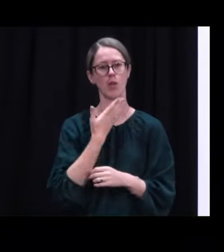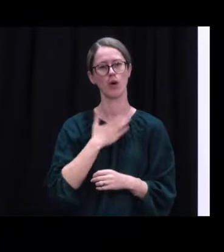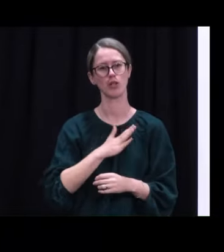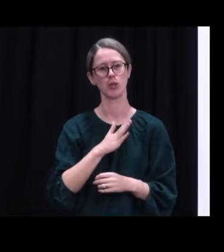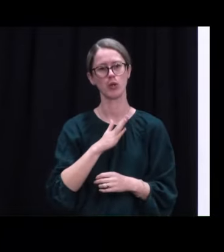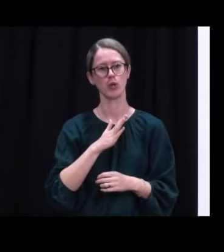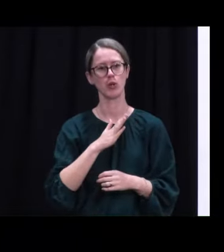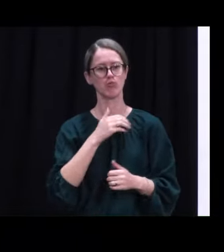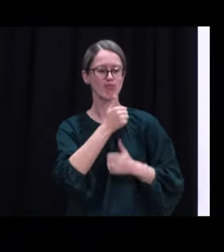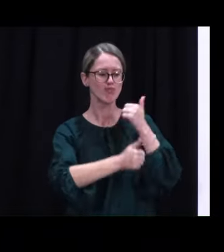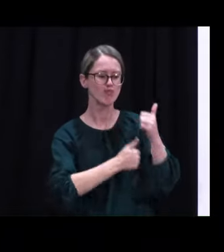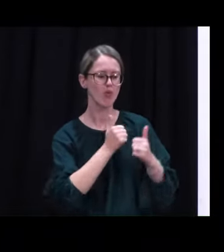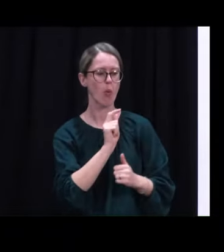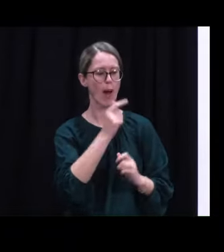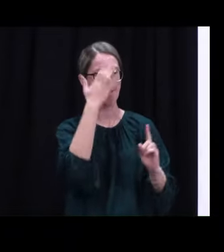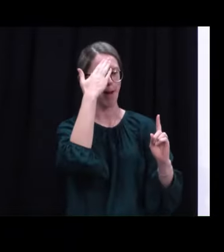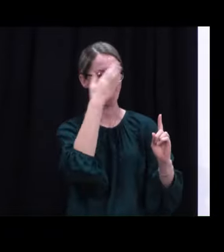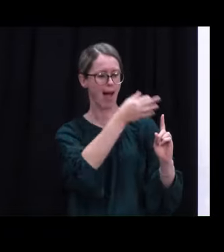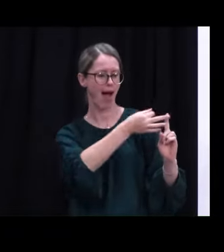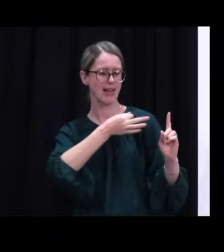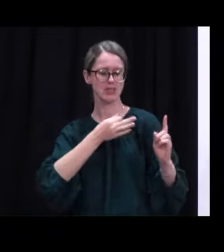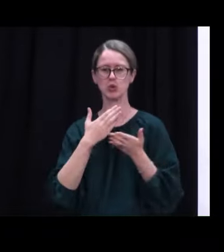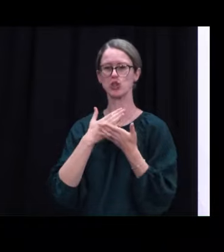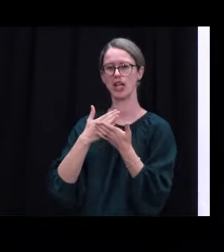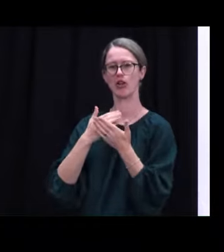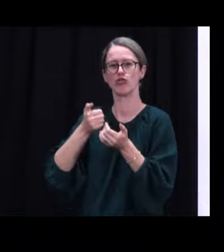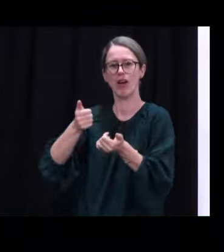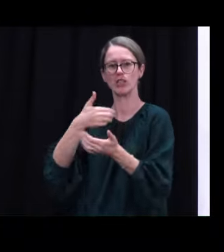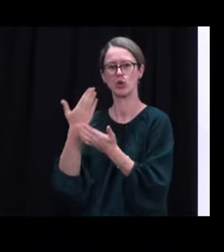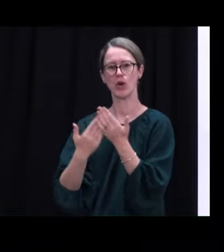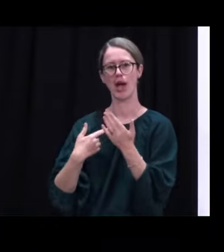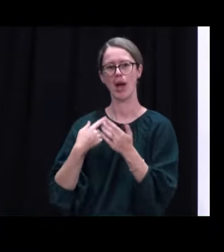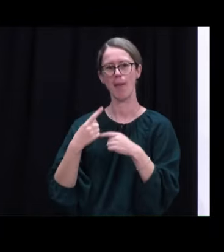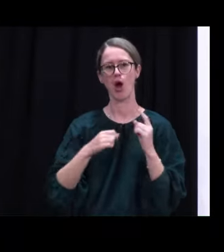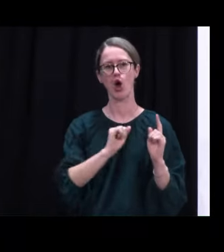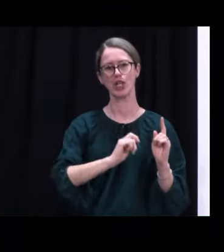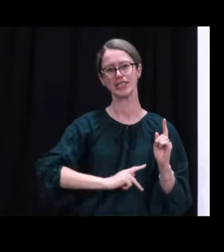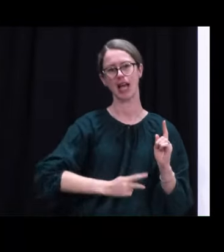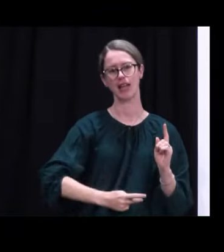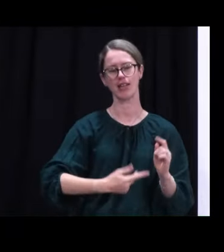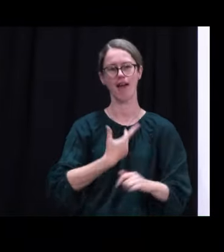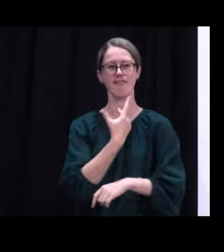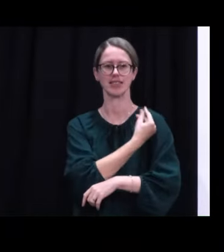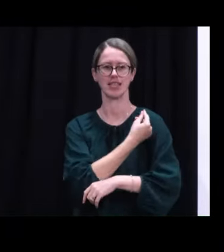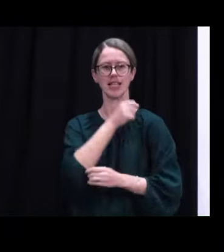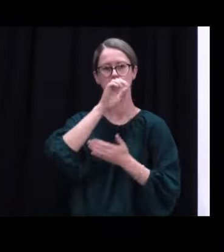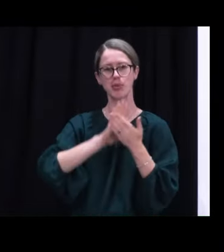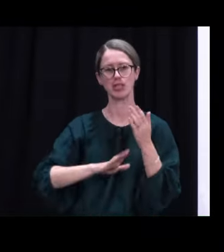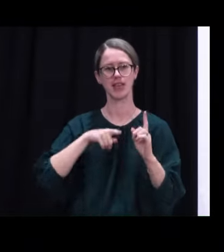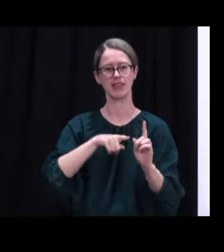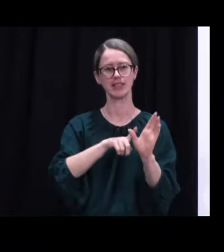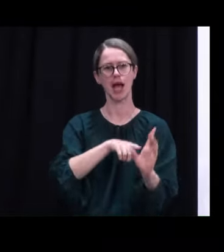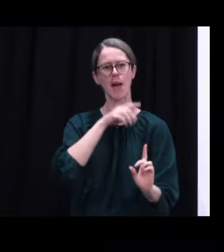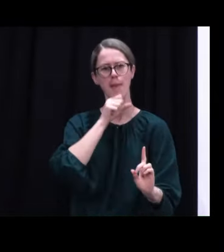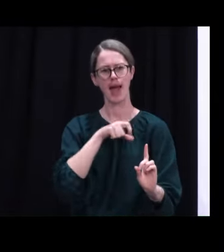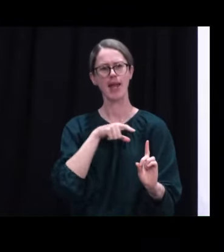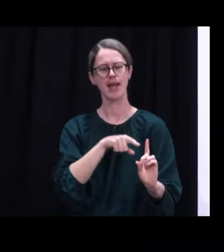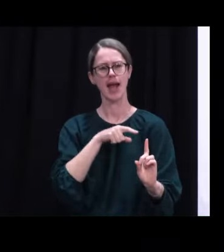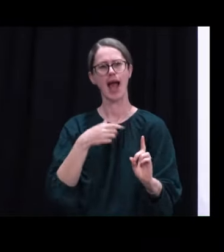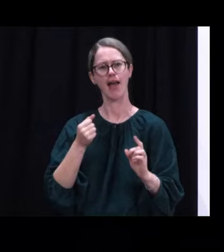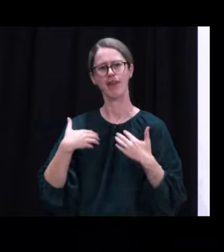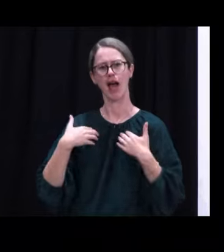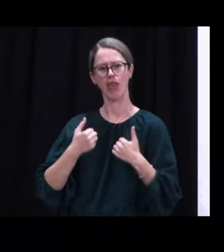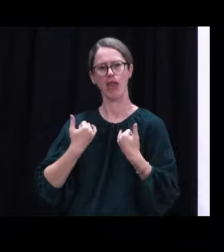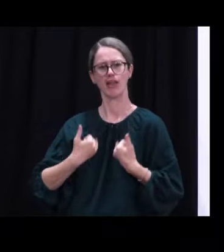from a mum who asked us to share a positive story about her son's COVID-19 vaccination experience. This young man, who has a health